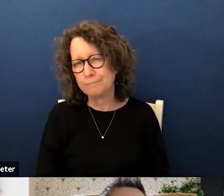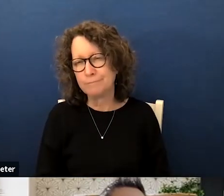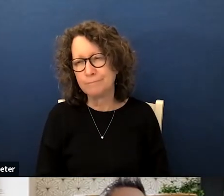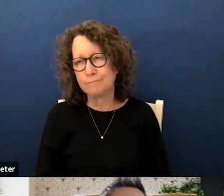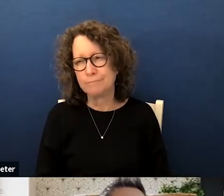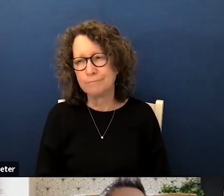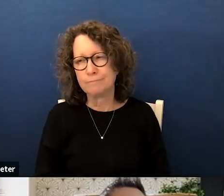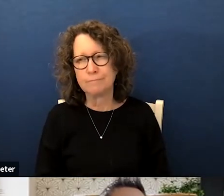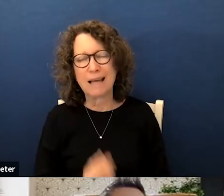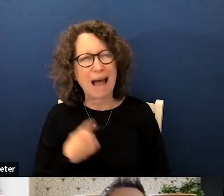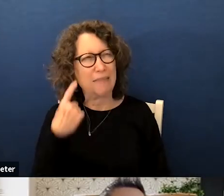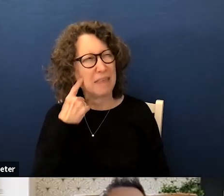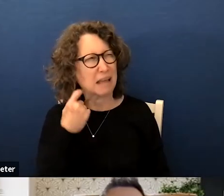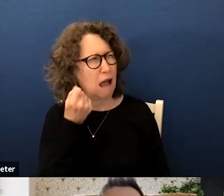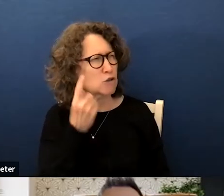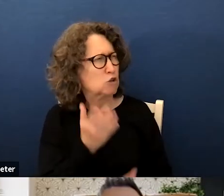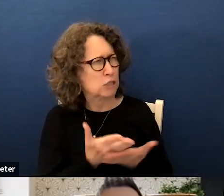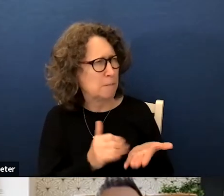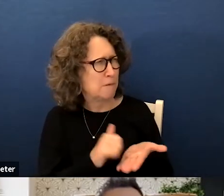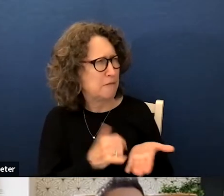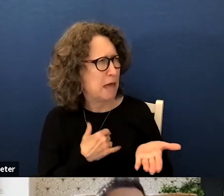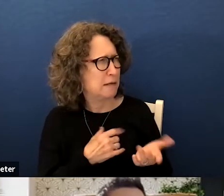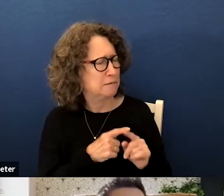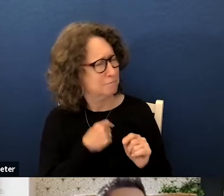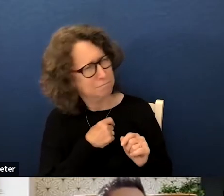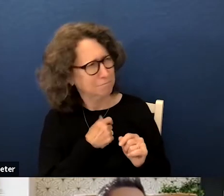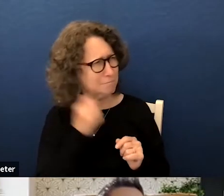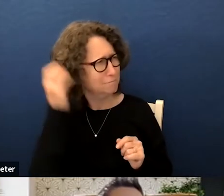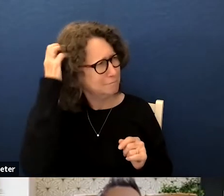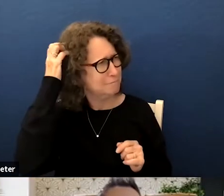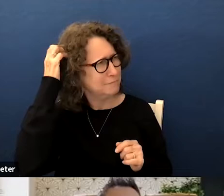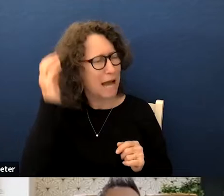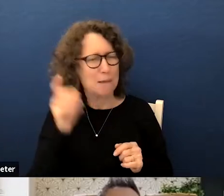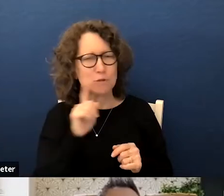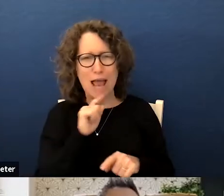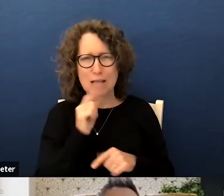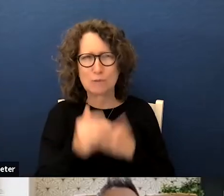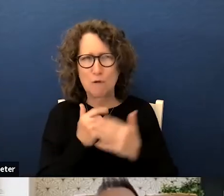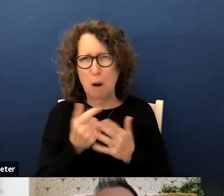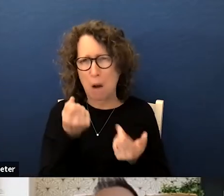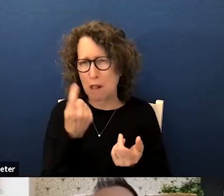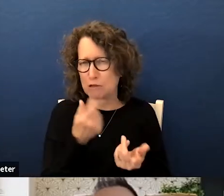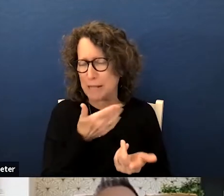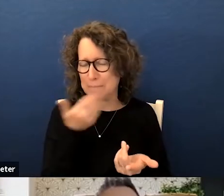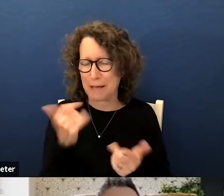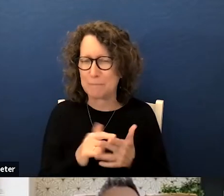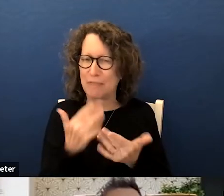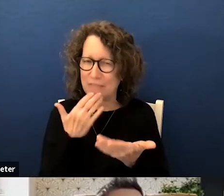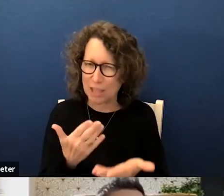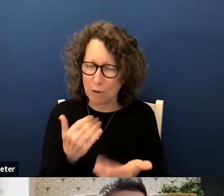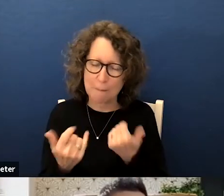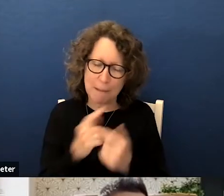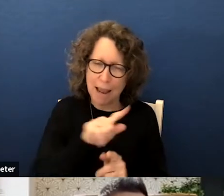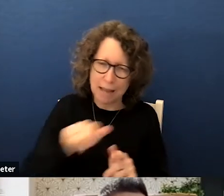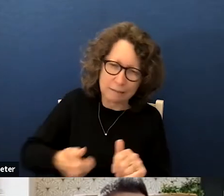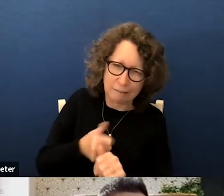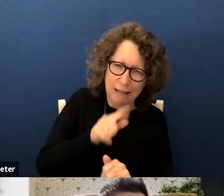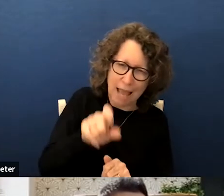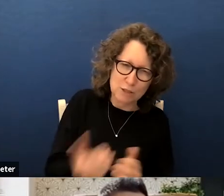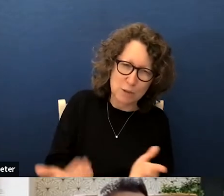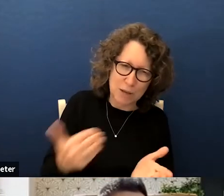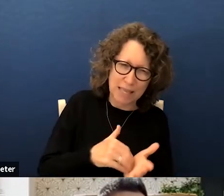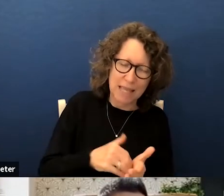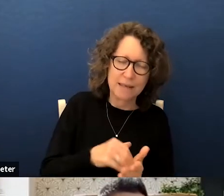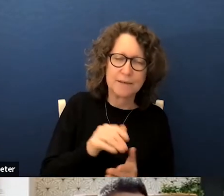okay i think i understood some of that i'm sure i'll my knowledge will increase as we go forward so thank you for that i might come back and ask for further